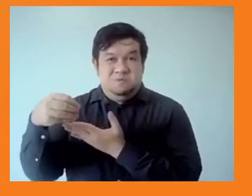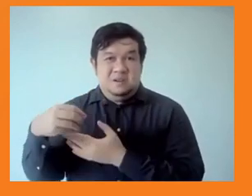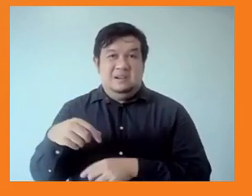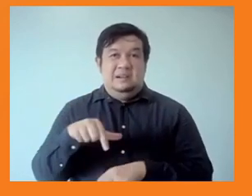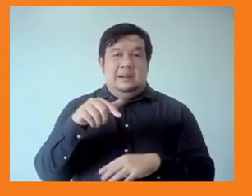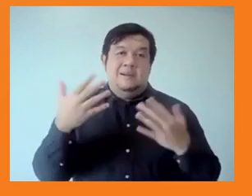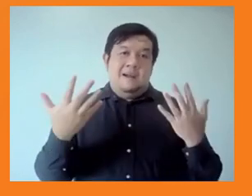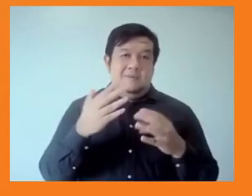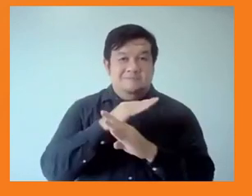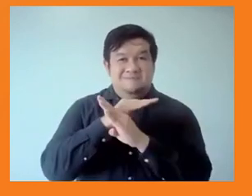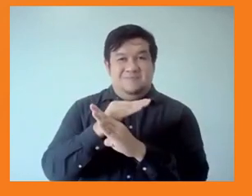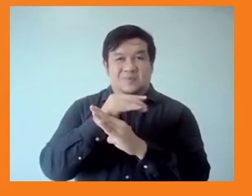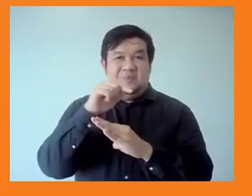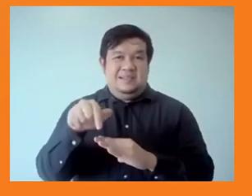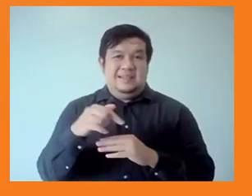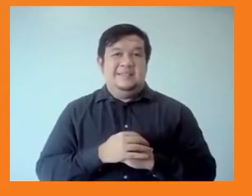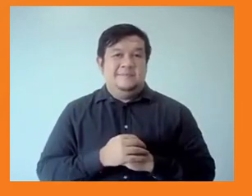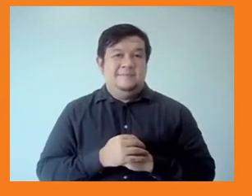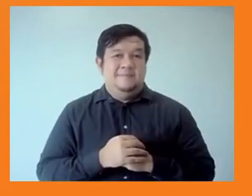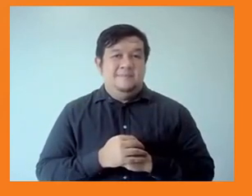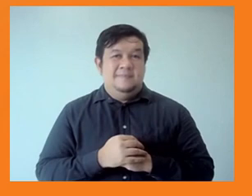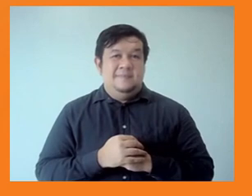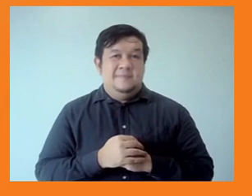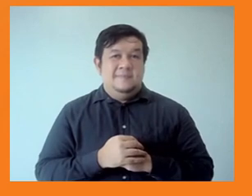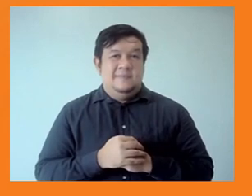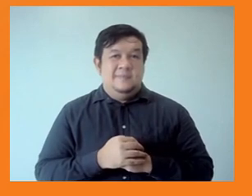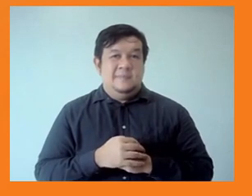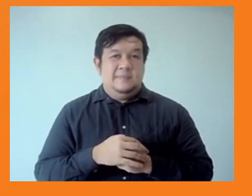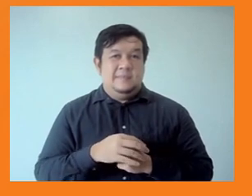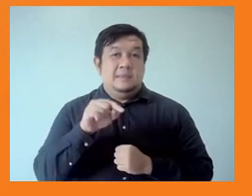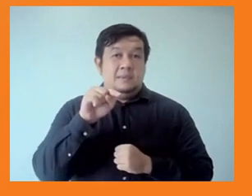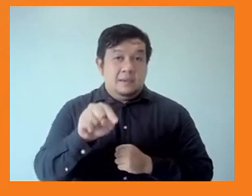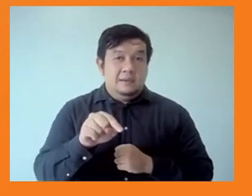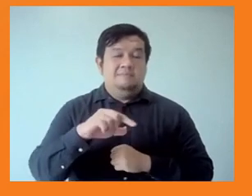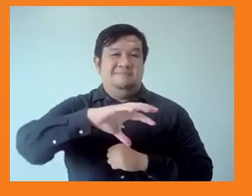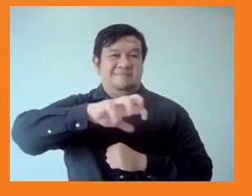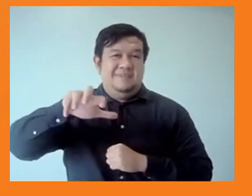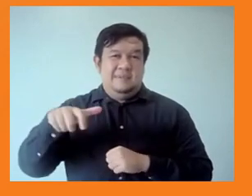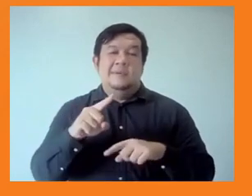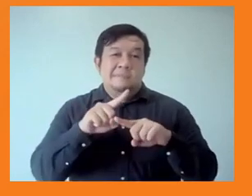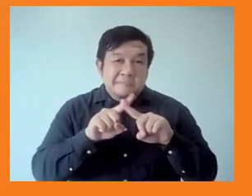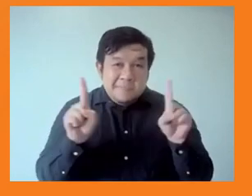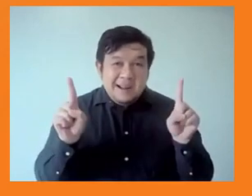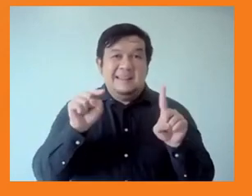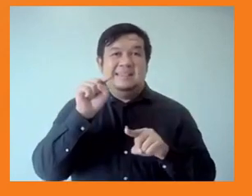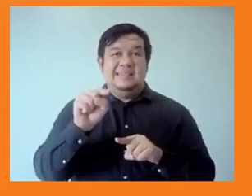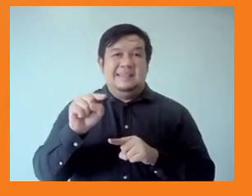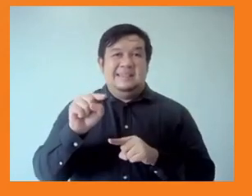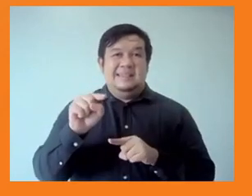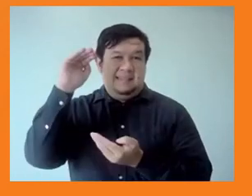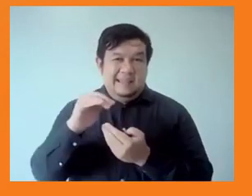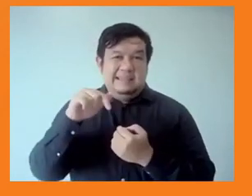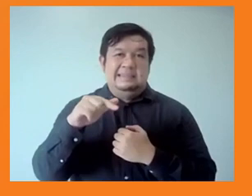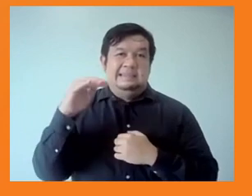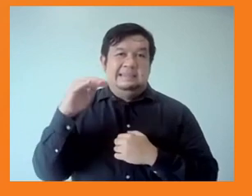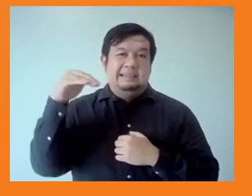adaptation spending across the region. And to reduce deficits and debt burdens, countries are now introducing austerity plans.